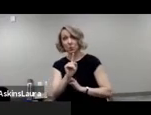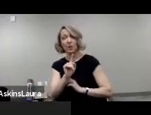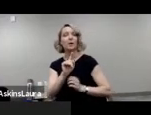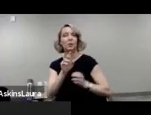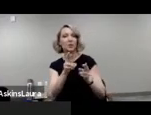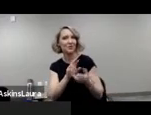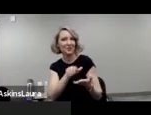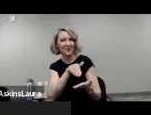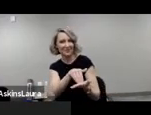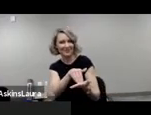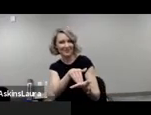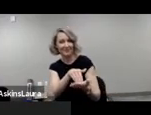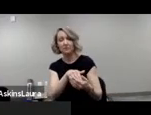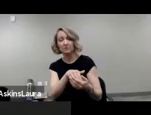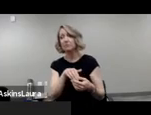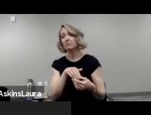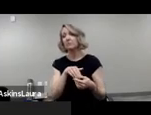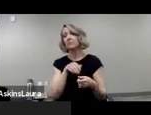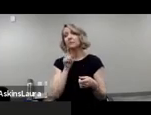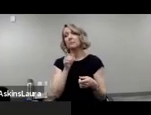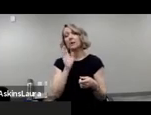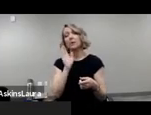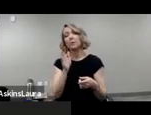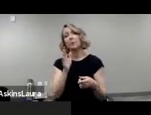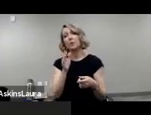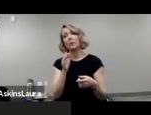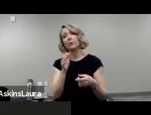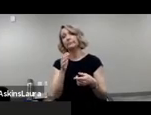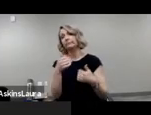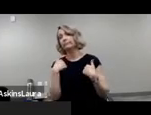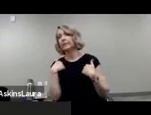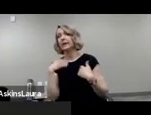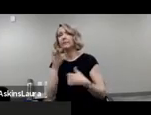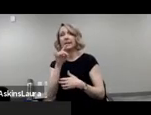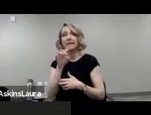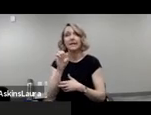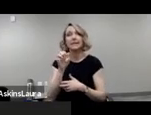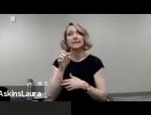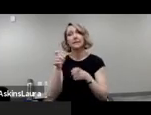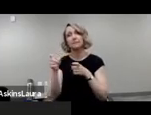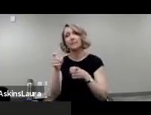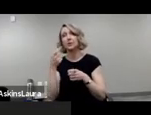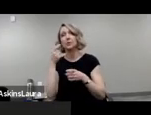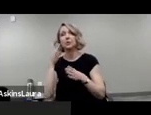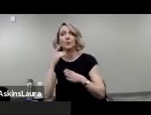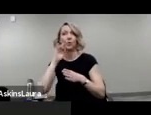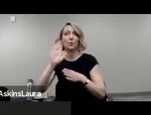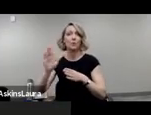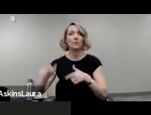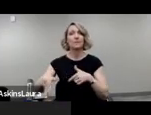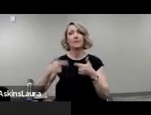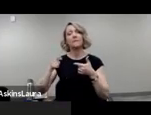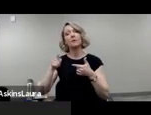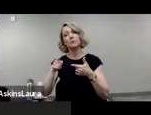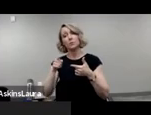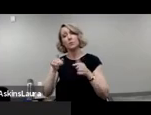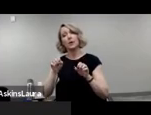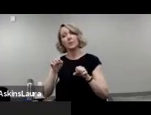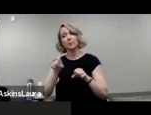and they receive case management over their lifetime, and are entitled to services from birth to death.